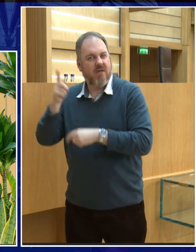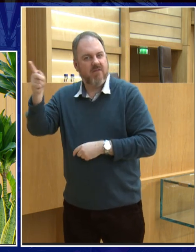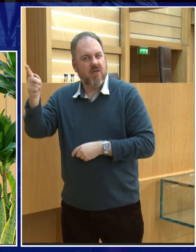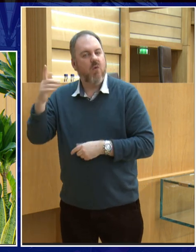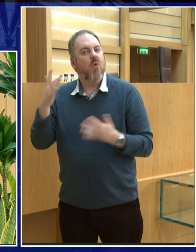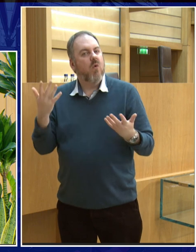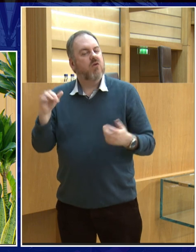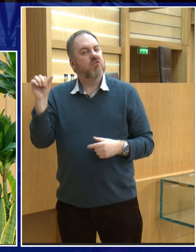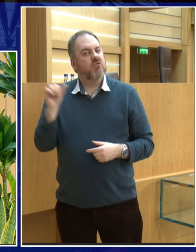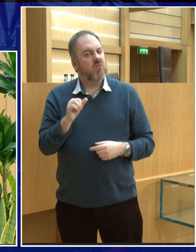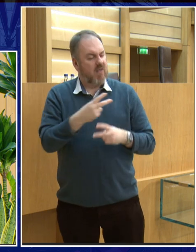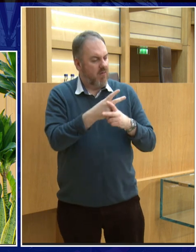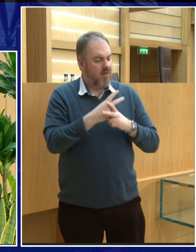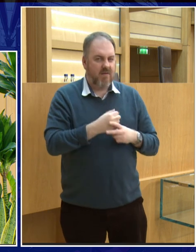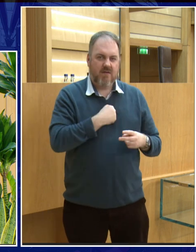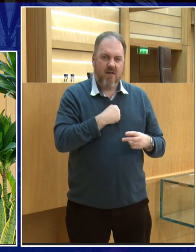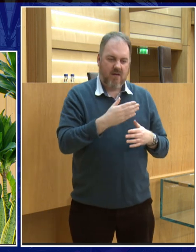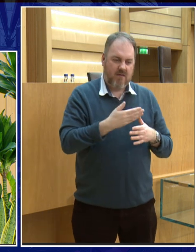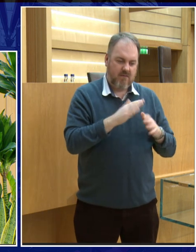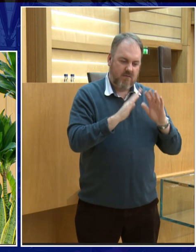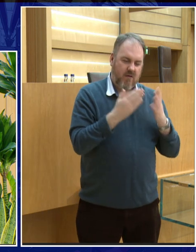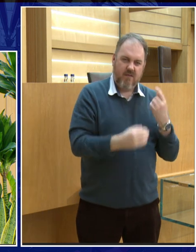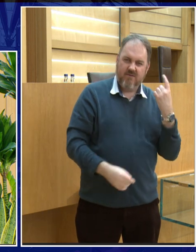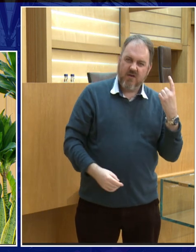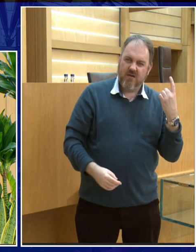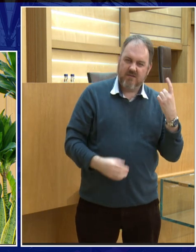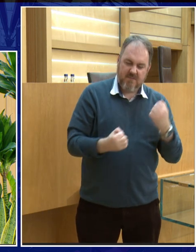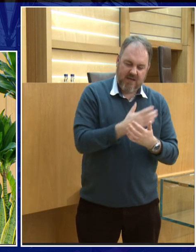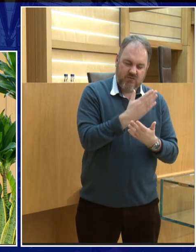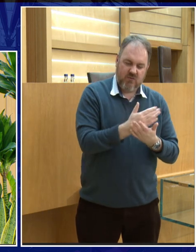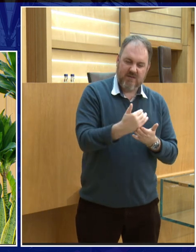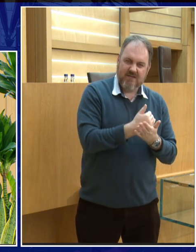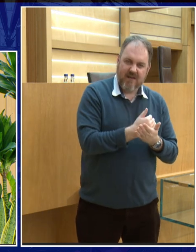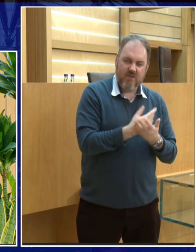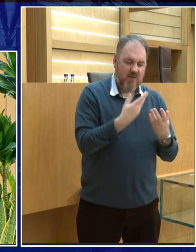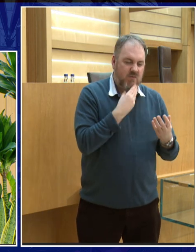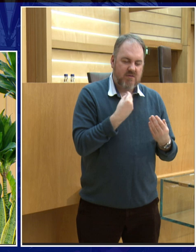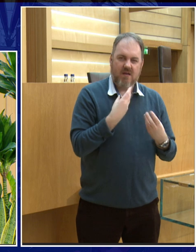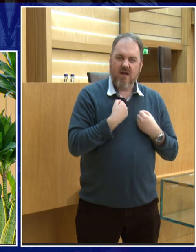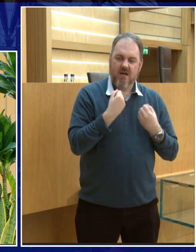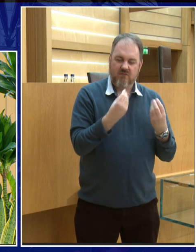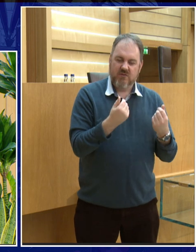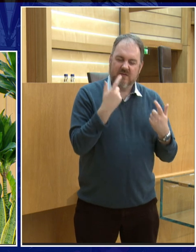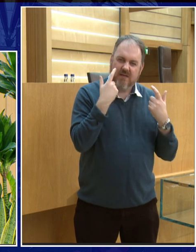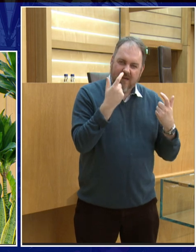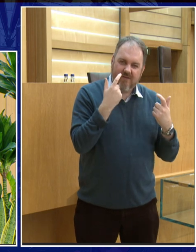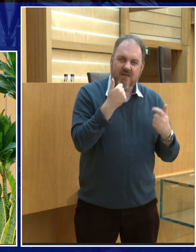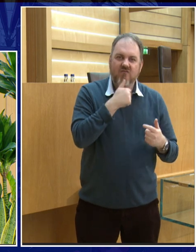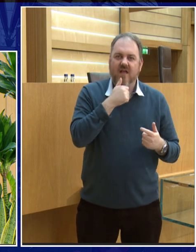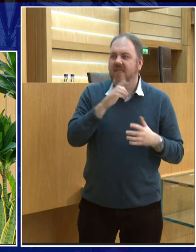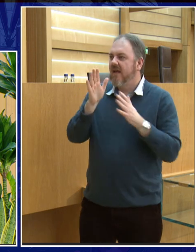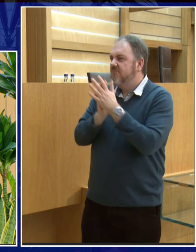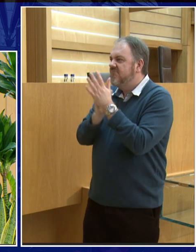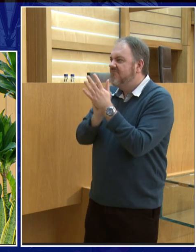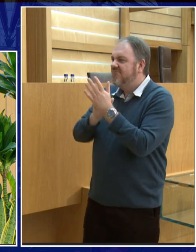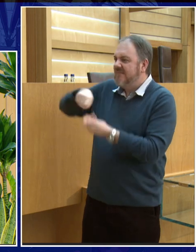problems and looking at how to have a future here on earth where we look after our resources rather than just going further out and looking for